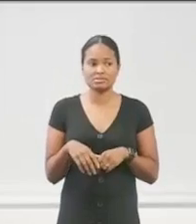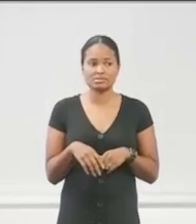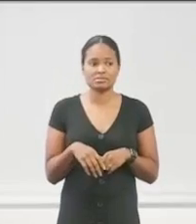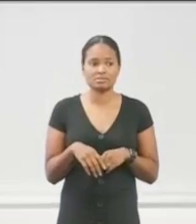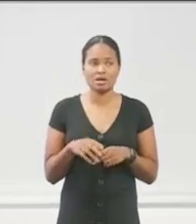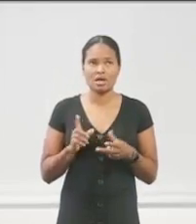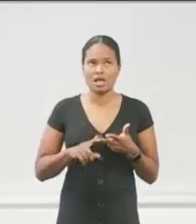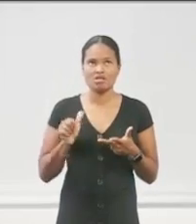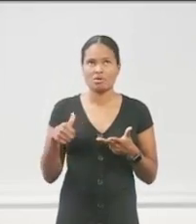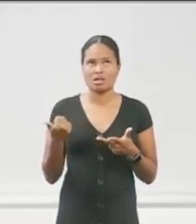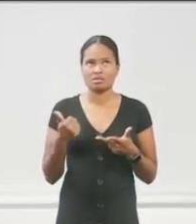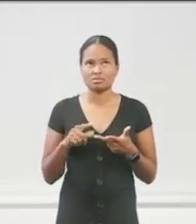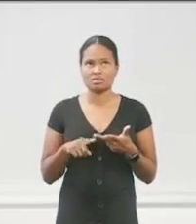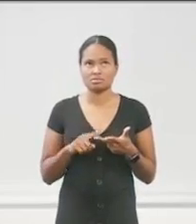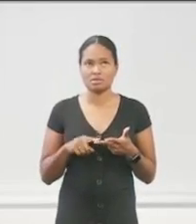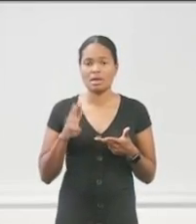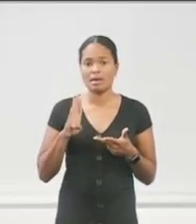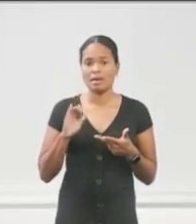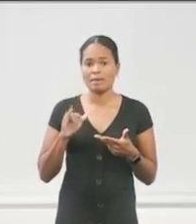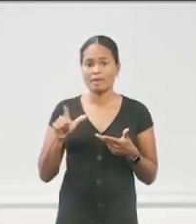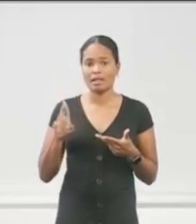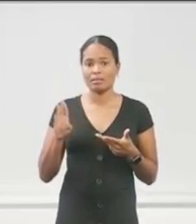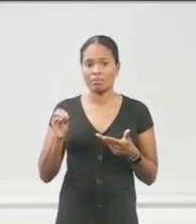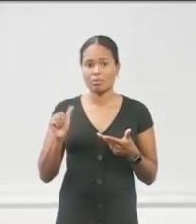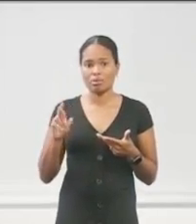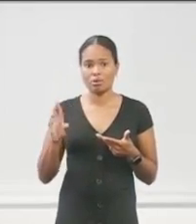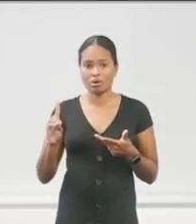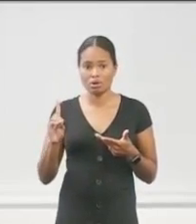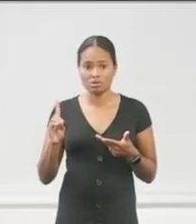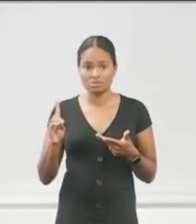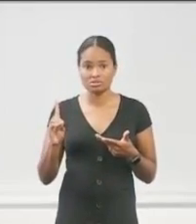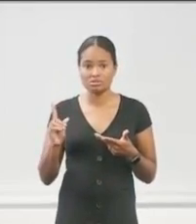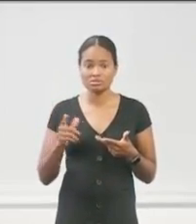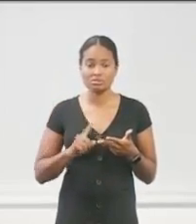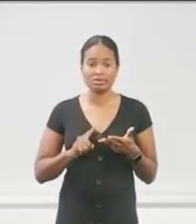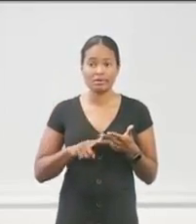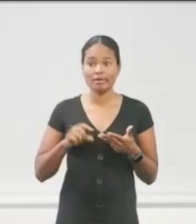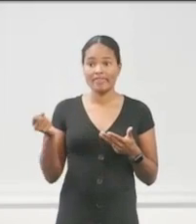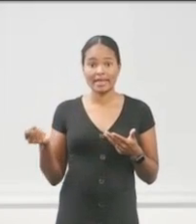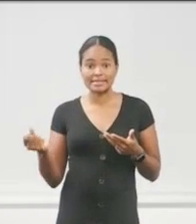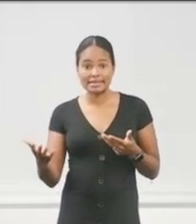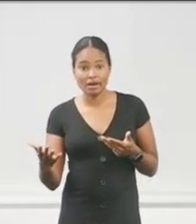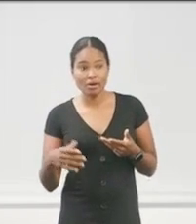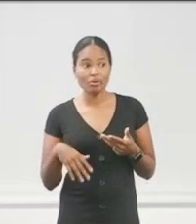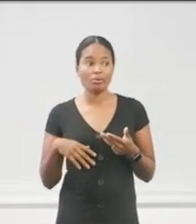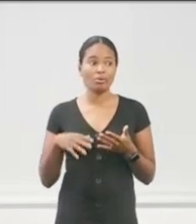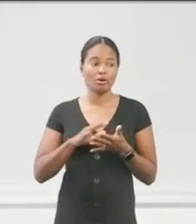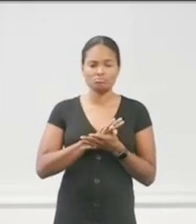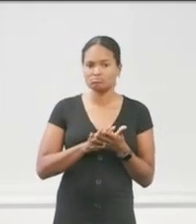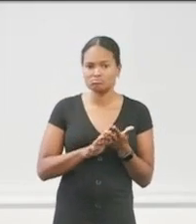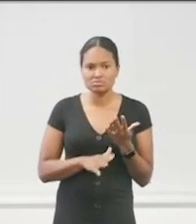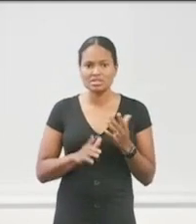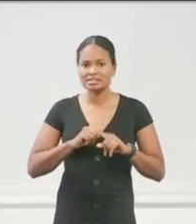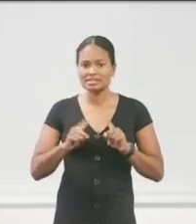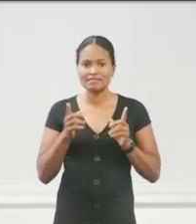What else do we do? Billboards. Send you to the casino. And there's a lot of ways to